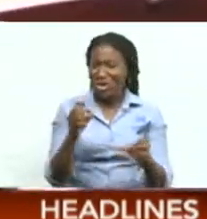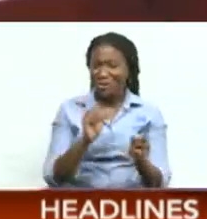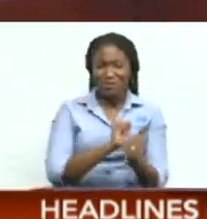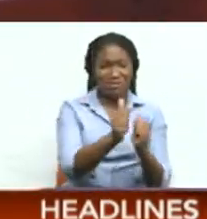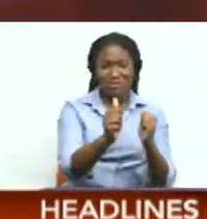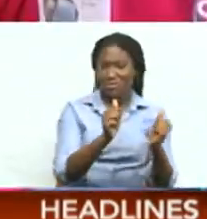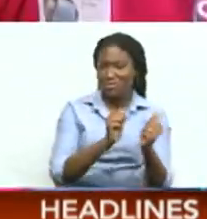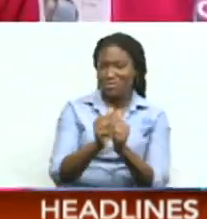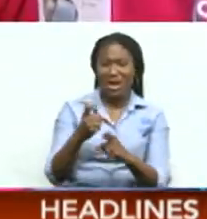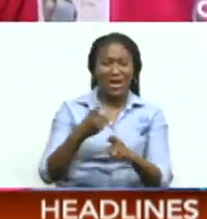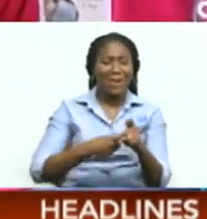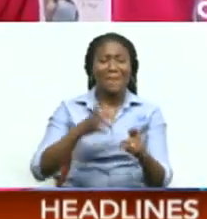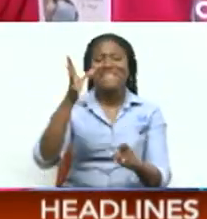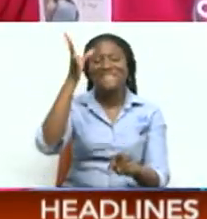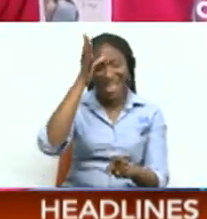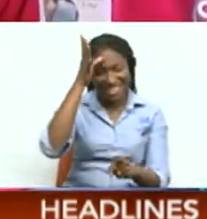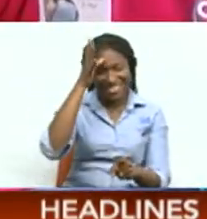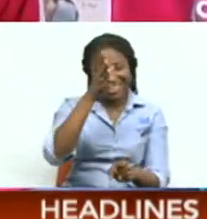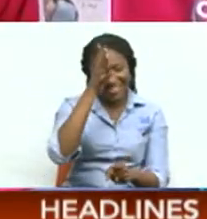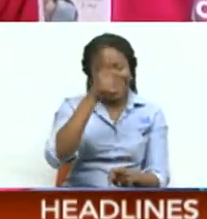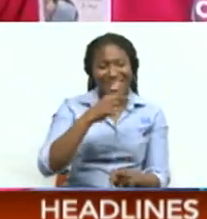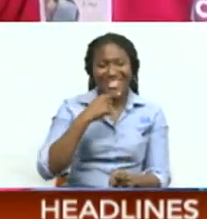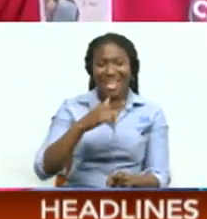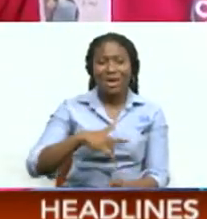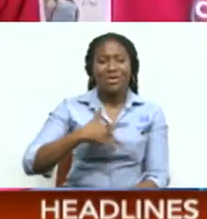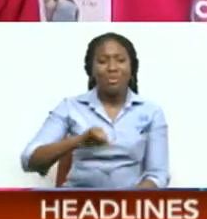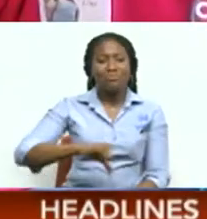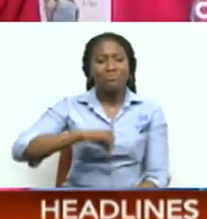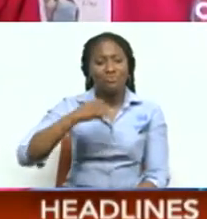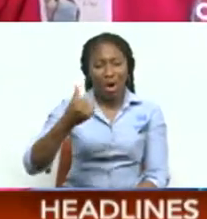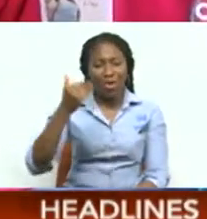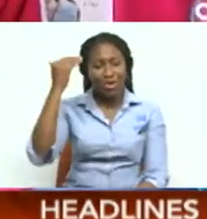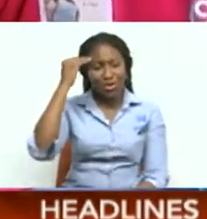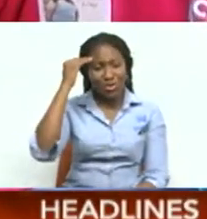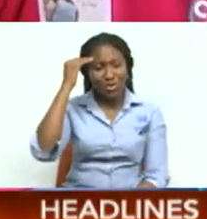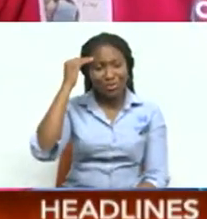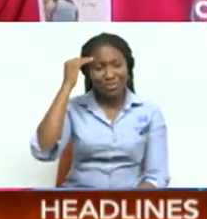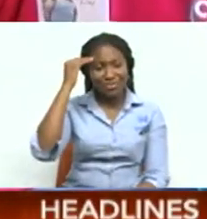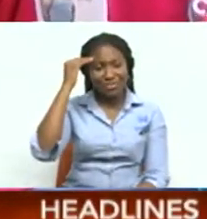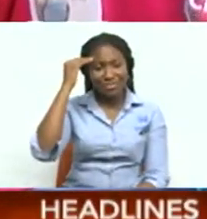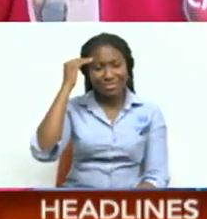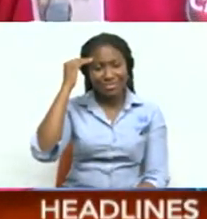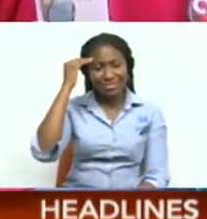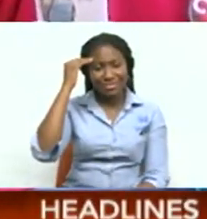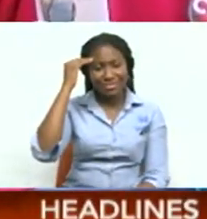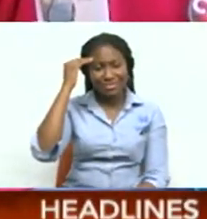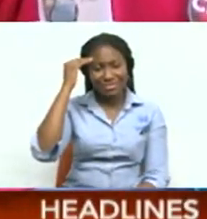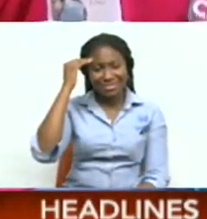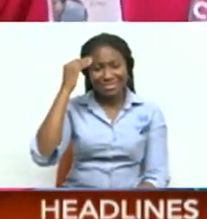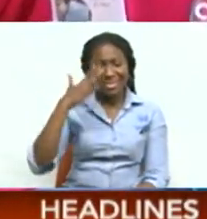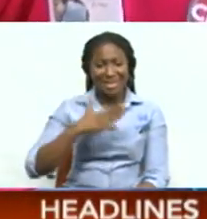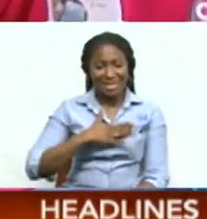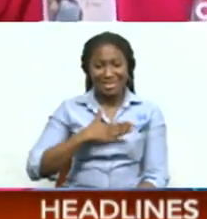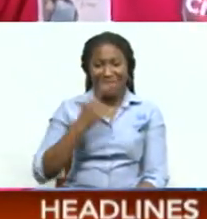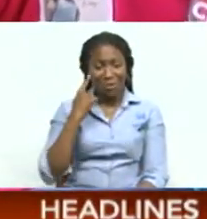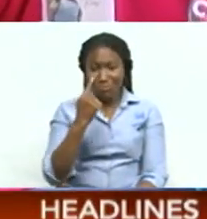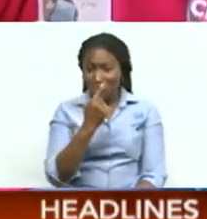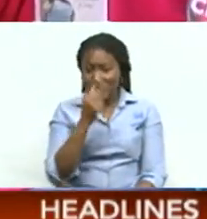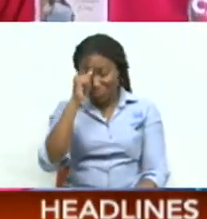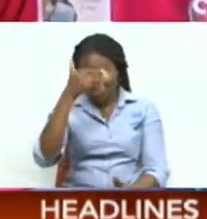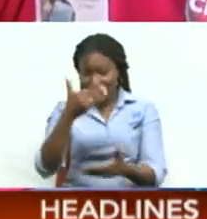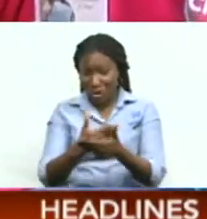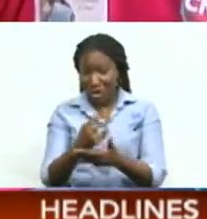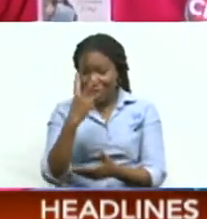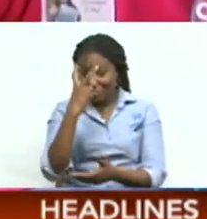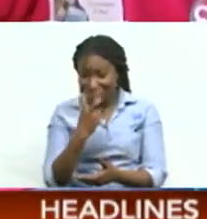from his father. I'm very proud to know that my visually impaired son